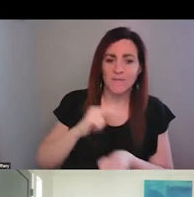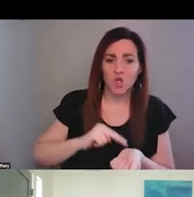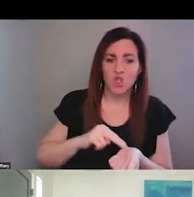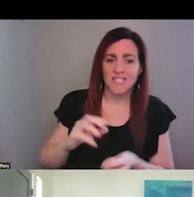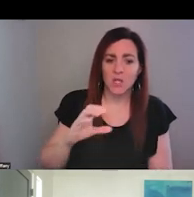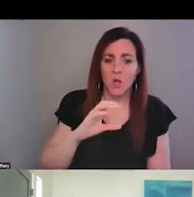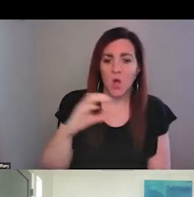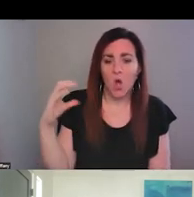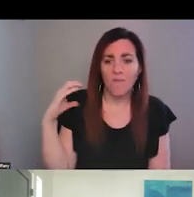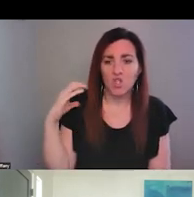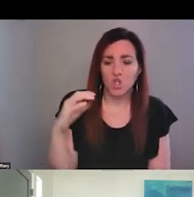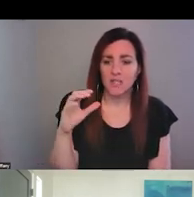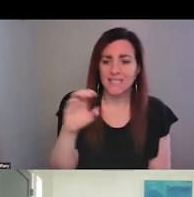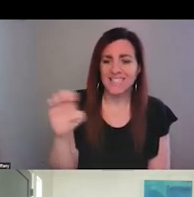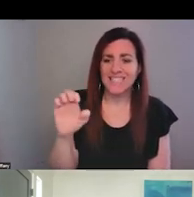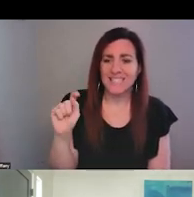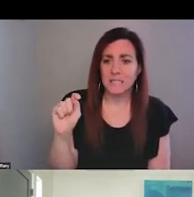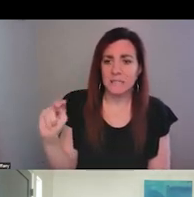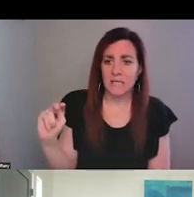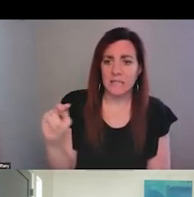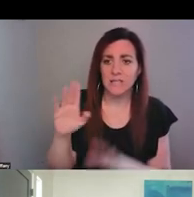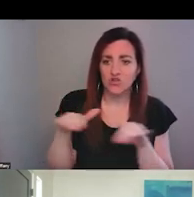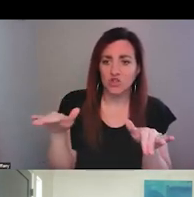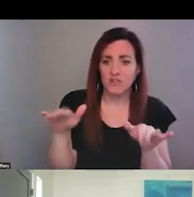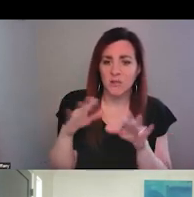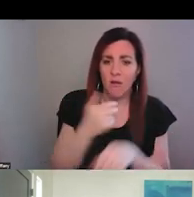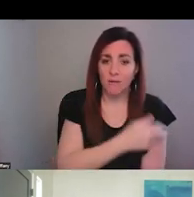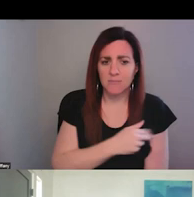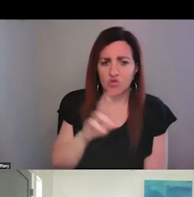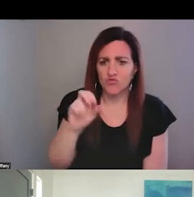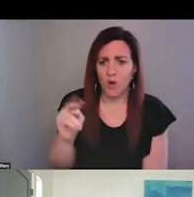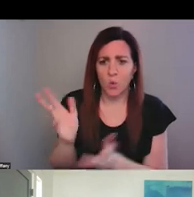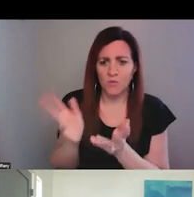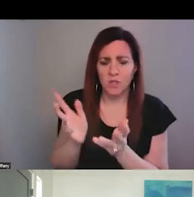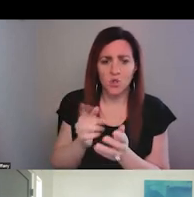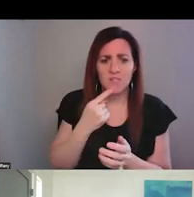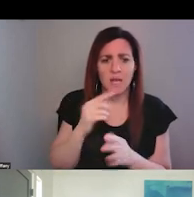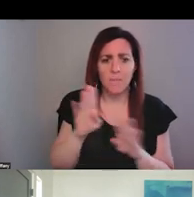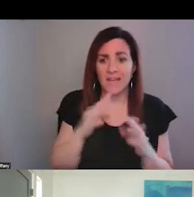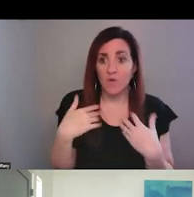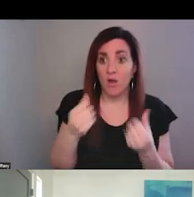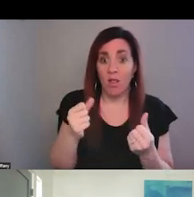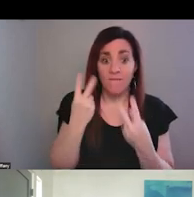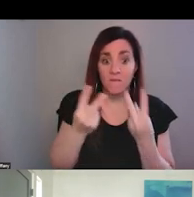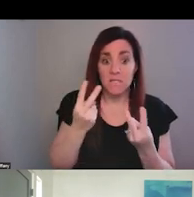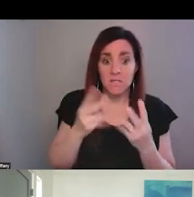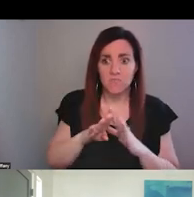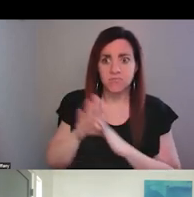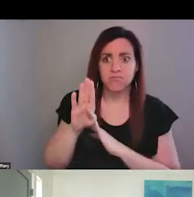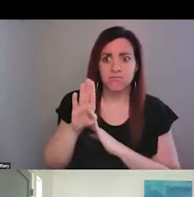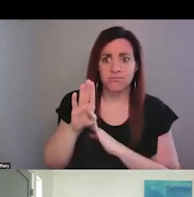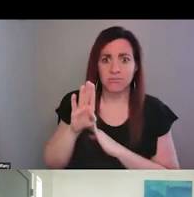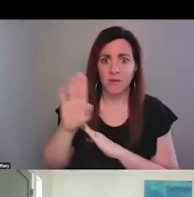East Tennessee Children's Hospital. And Ron, when we spoke, you told me that behavioral health visits in your emergency room have been on the rise,